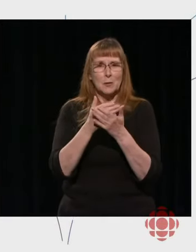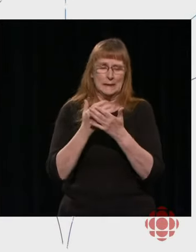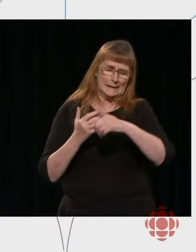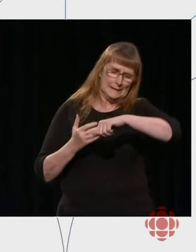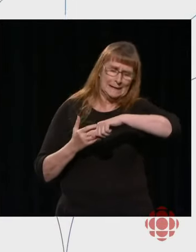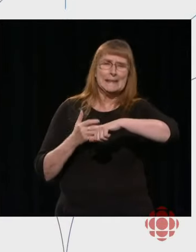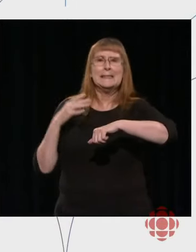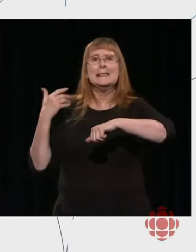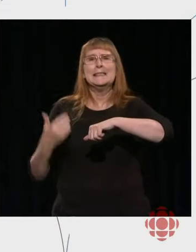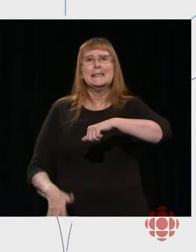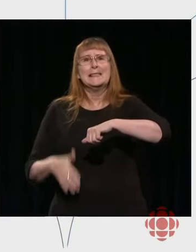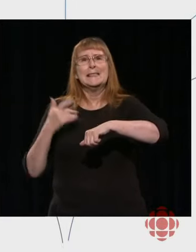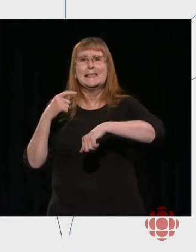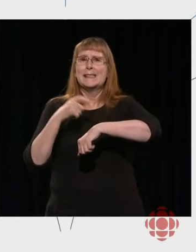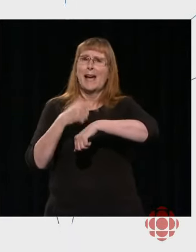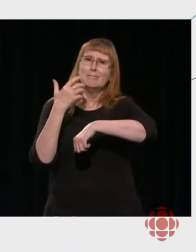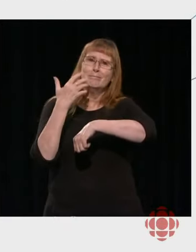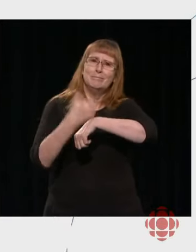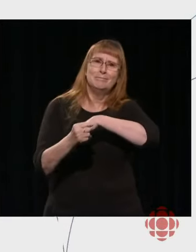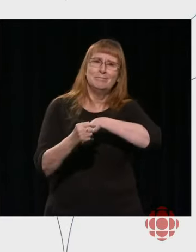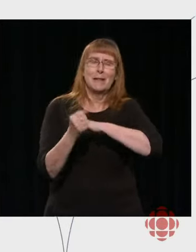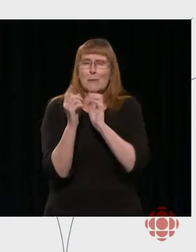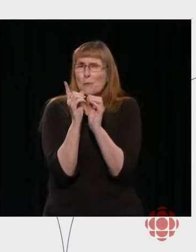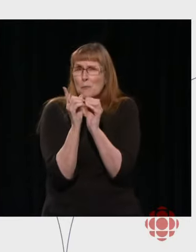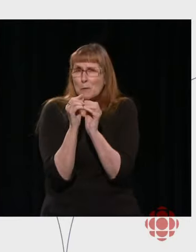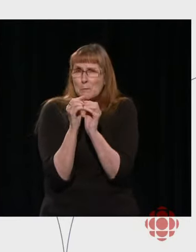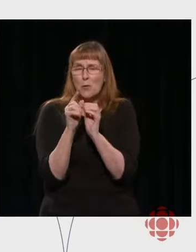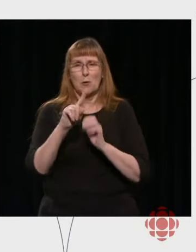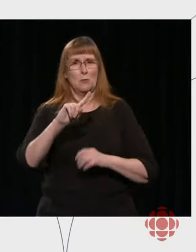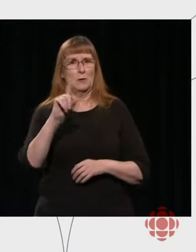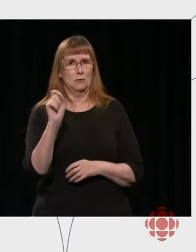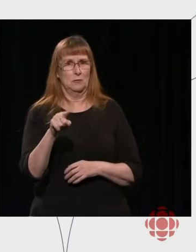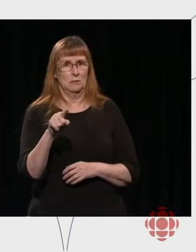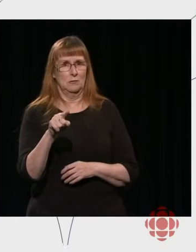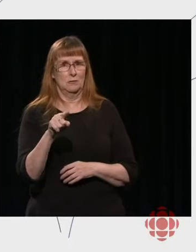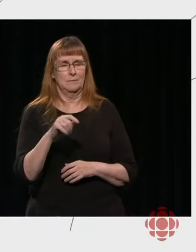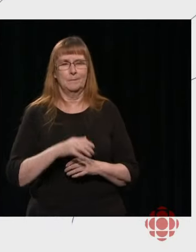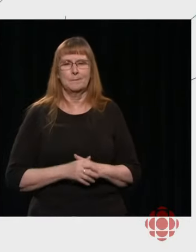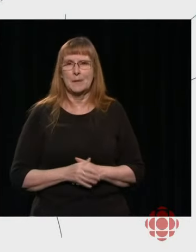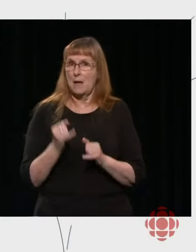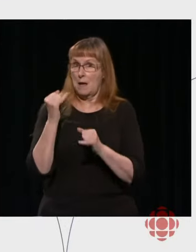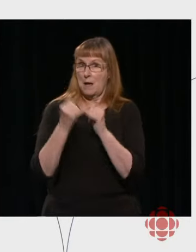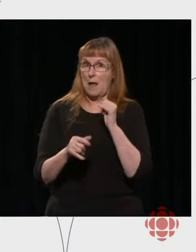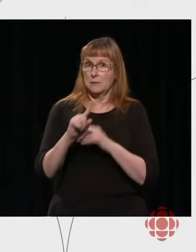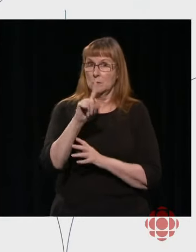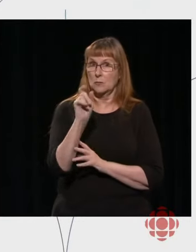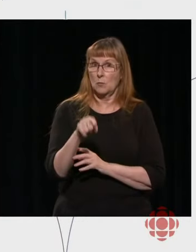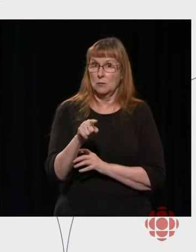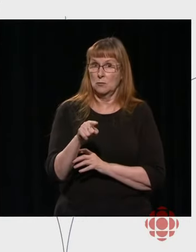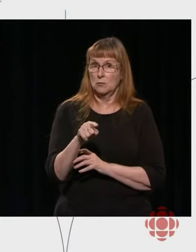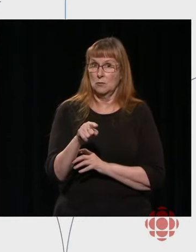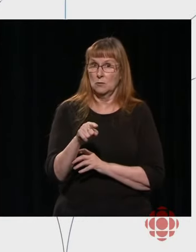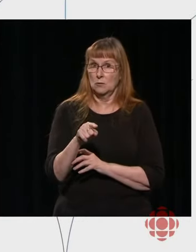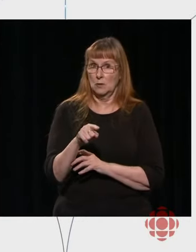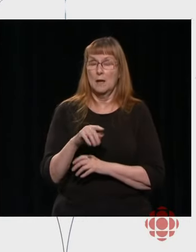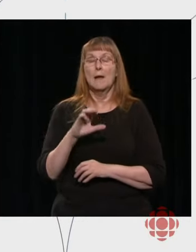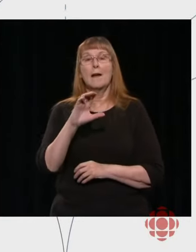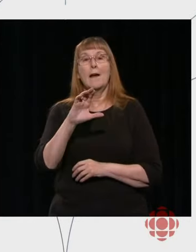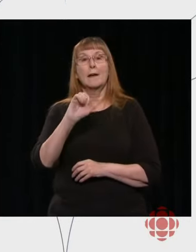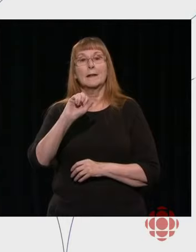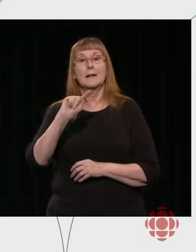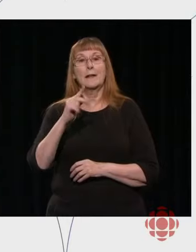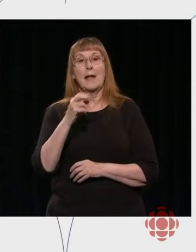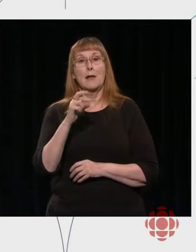we are running out of time, so we will go for a last question. And the last question will be for Catherine Tate.